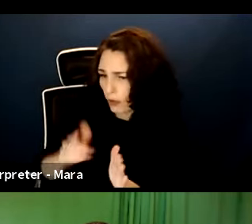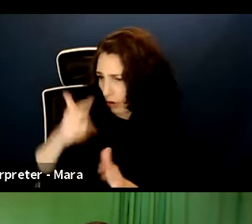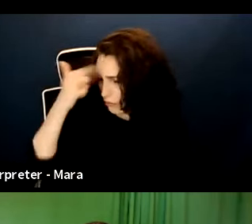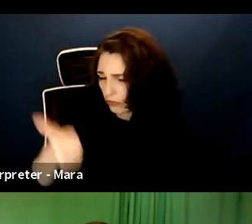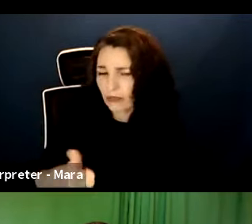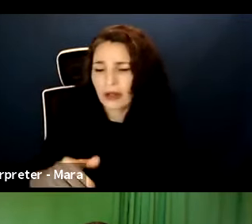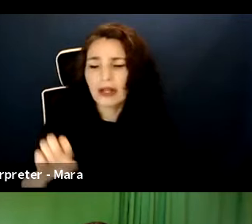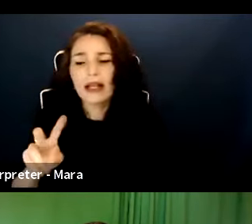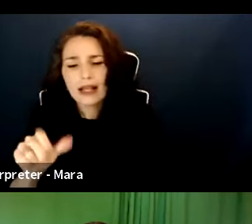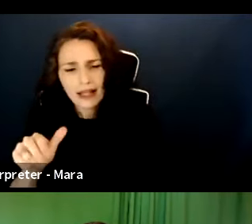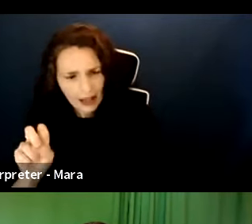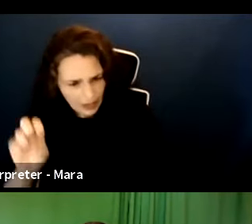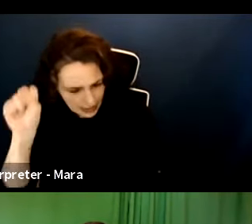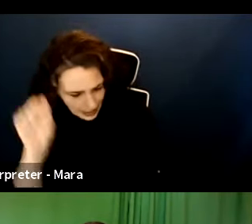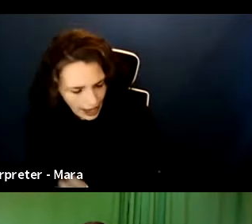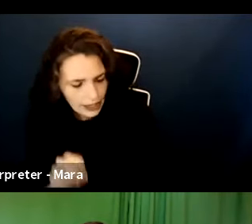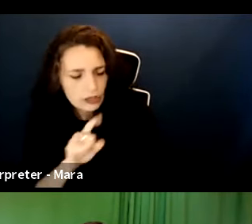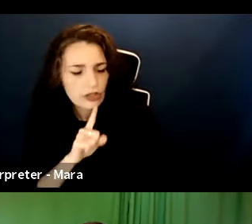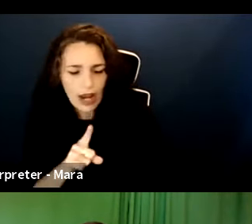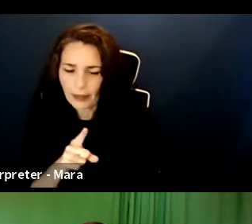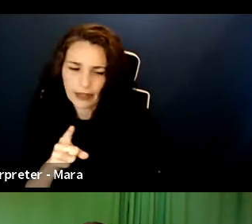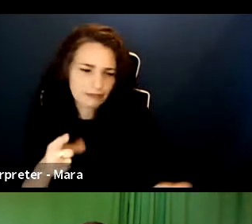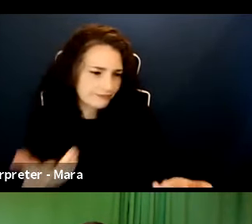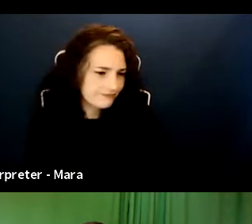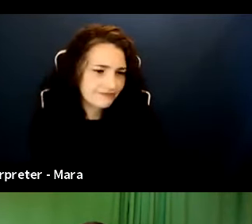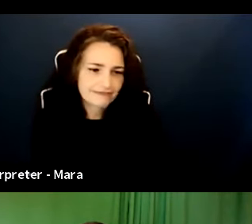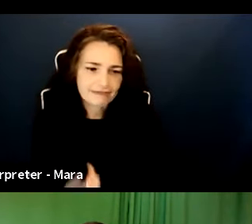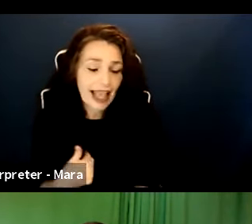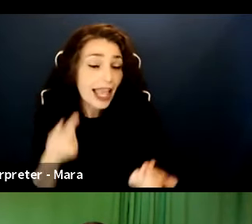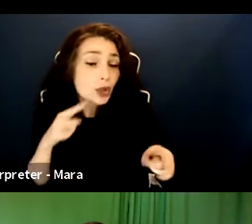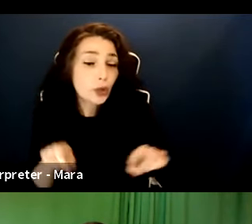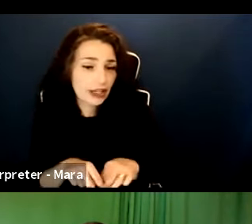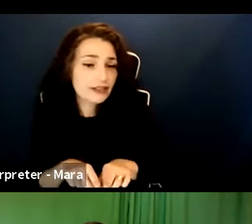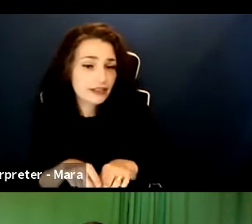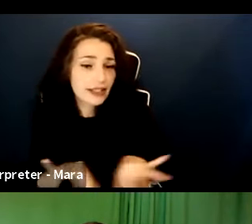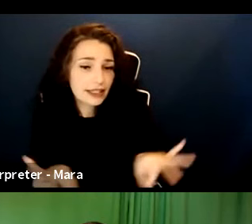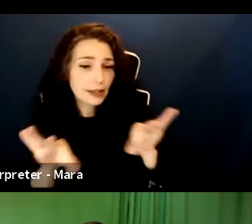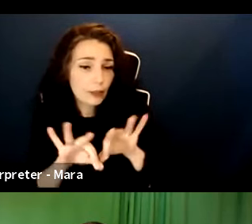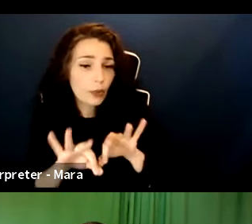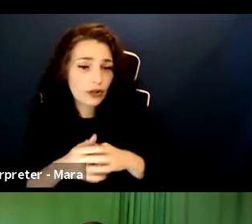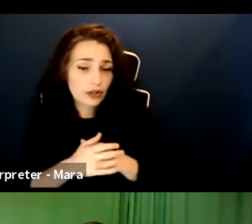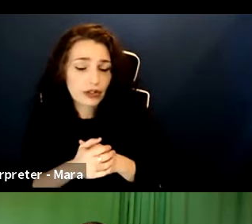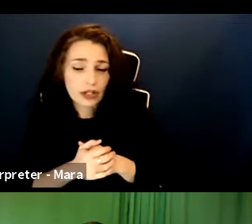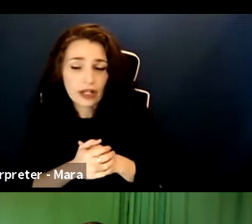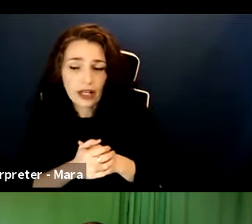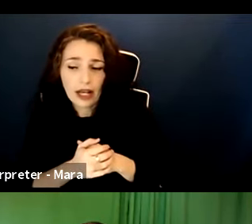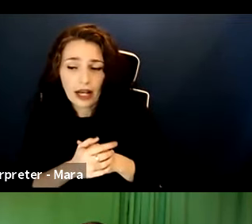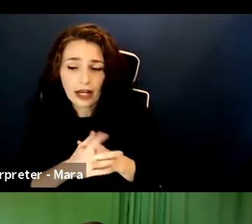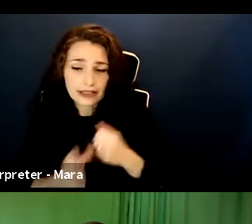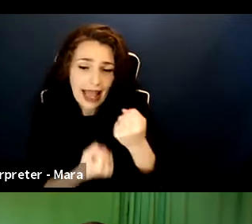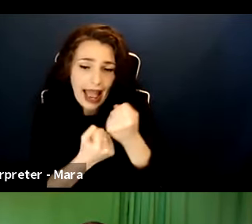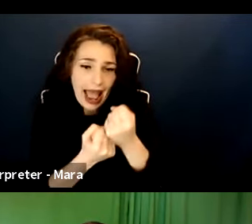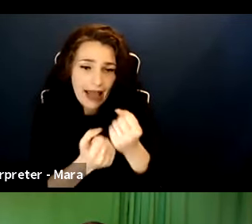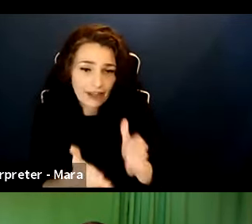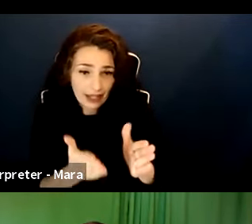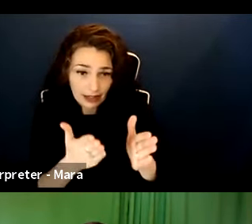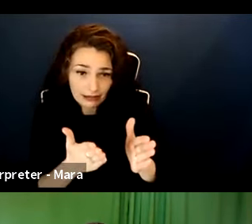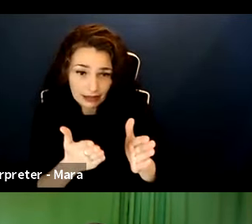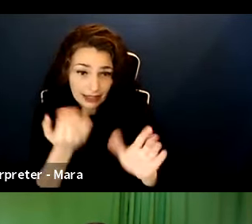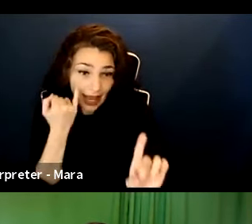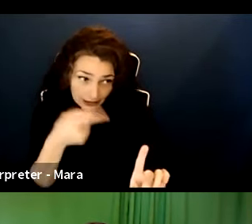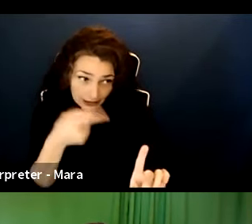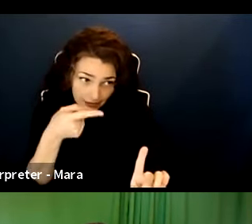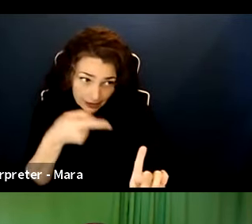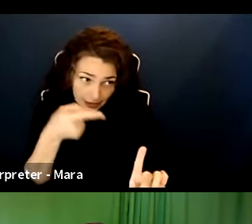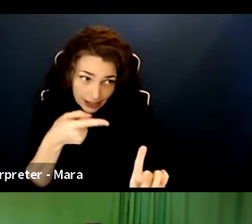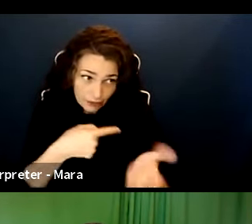just completely agree. And I think, you know, uh, I always advocate from like the deferred pay or not is like, if you're paying your crew, then you should